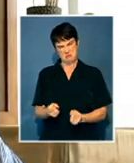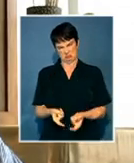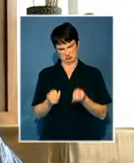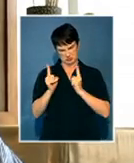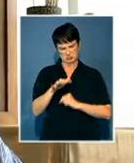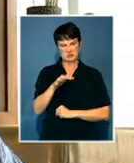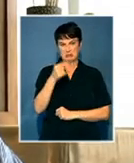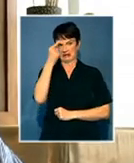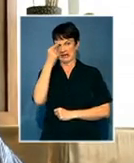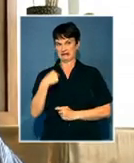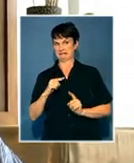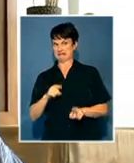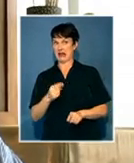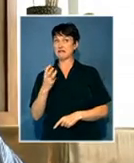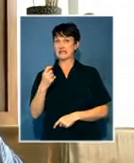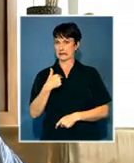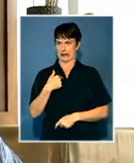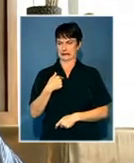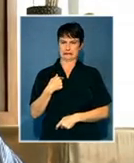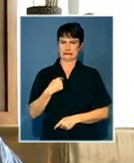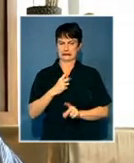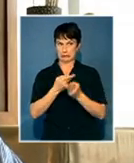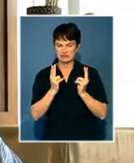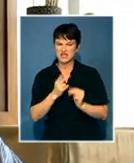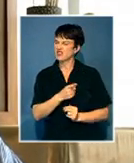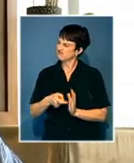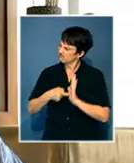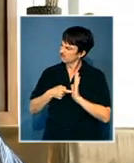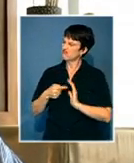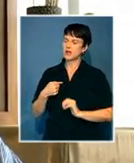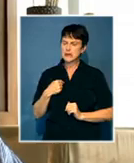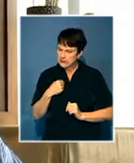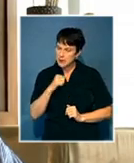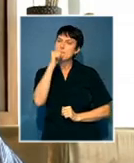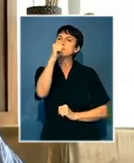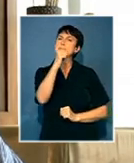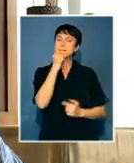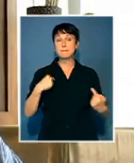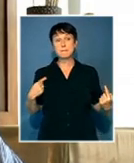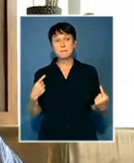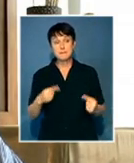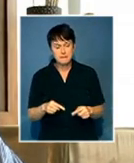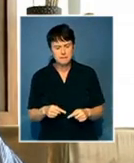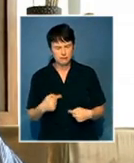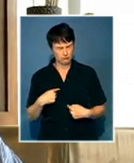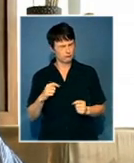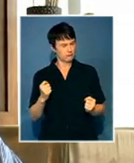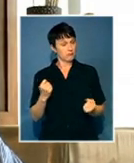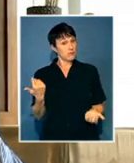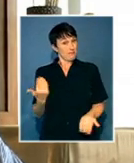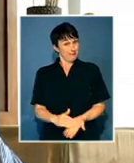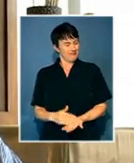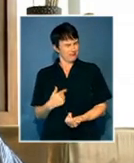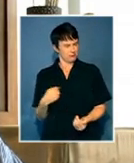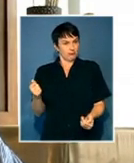And I would not be welcome here. So I didn't want to come at all. But he insisted. And eventually, I did come down. And to my surprise, when I